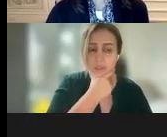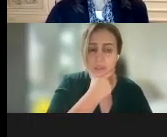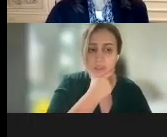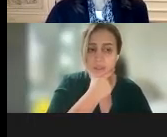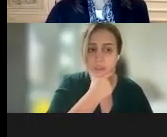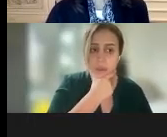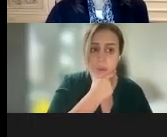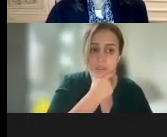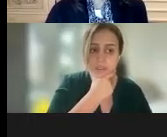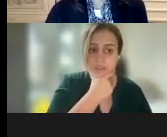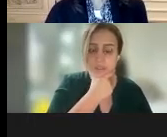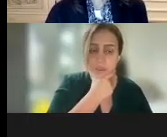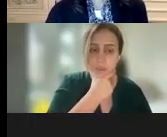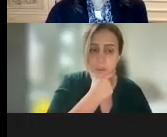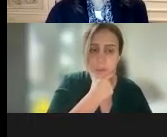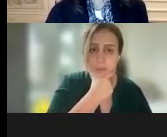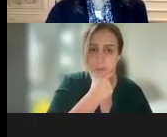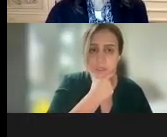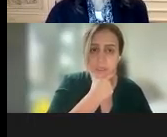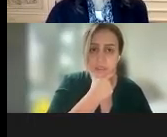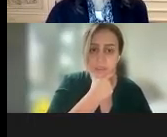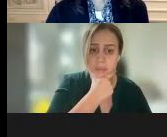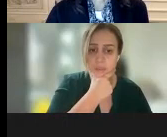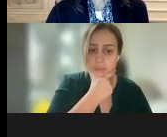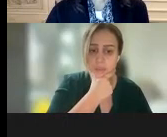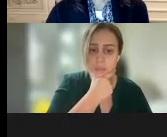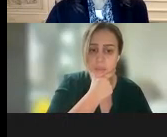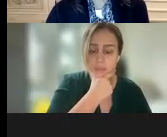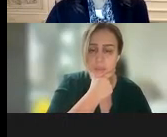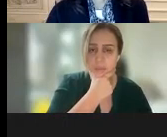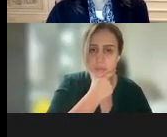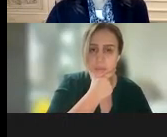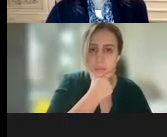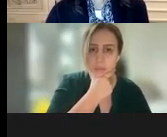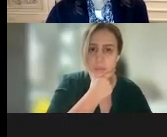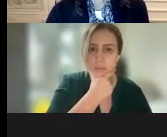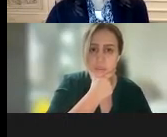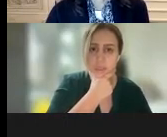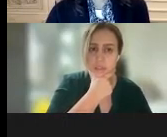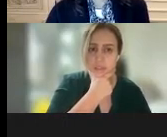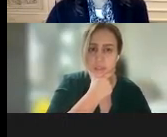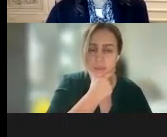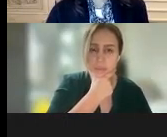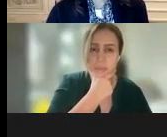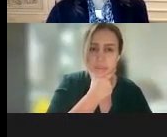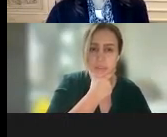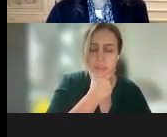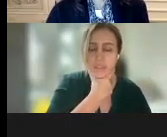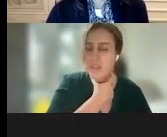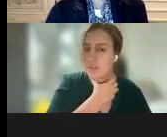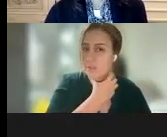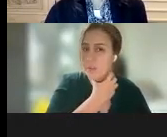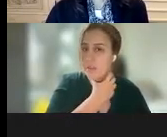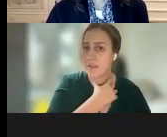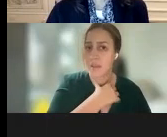as well as proposals to do training with external stakeholders so that they can better communicate how to utilize the